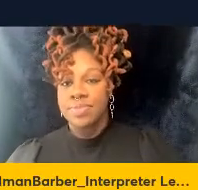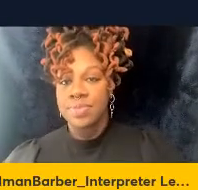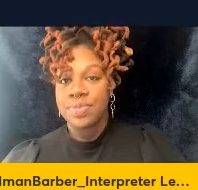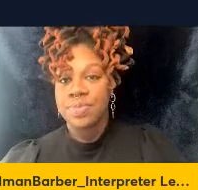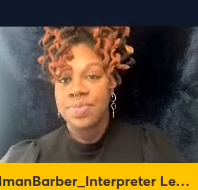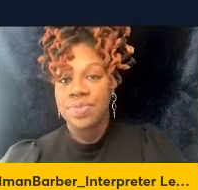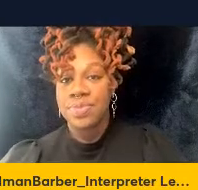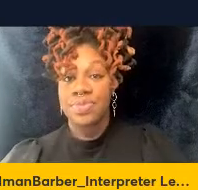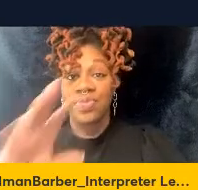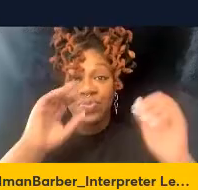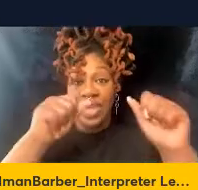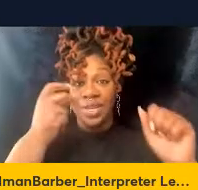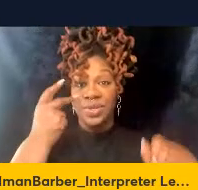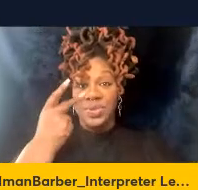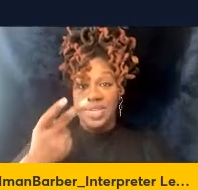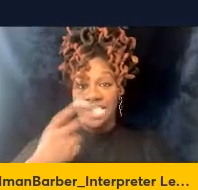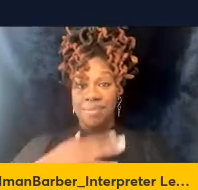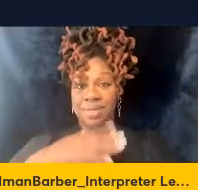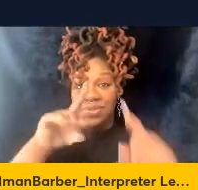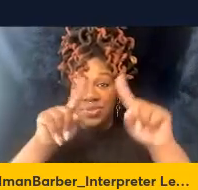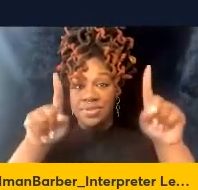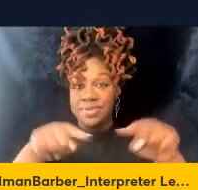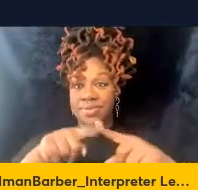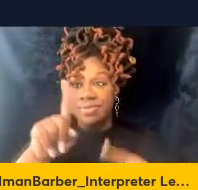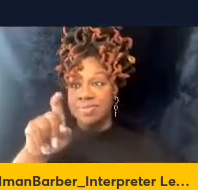Can you see the screen now?